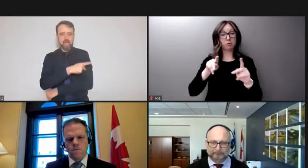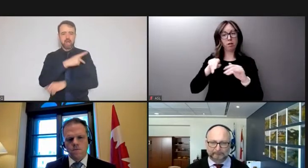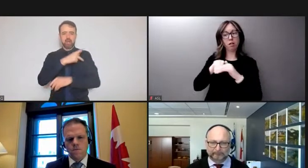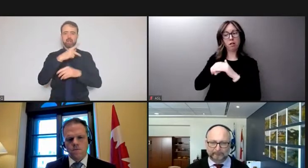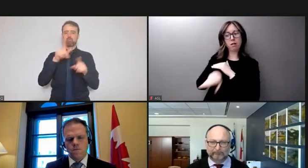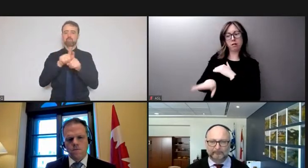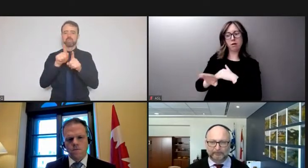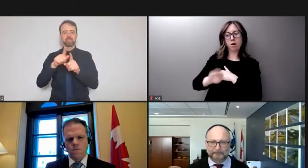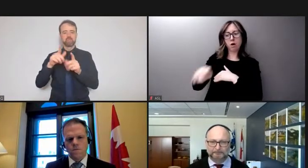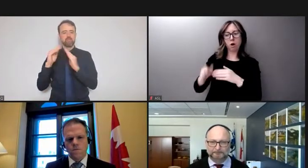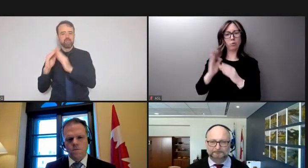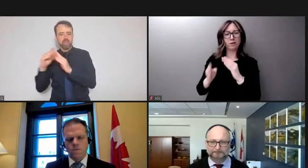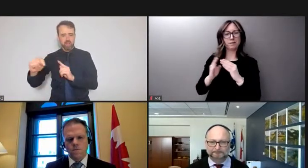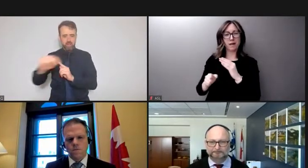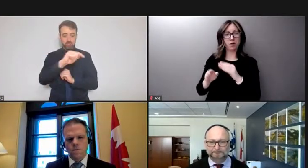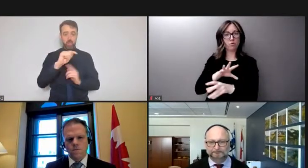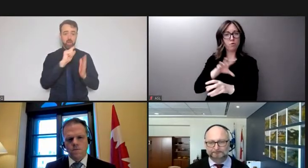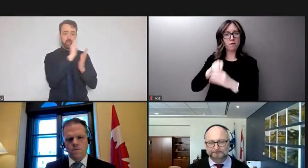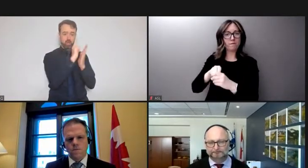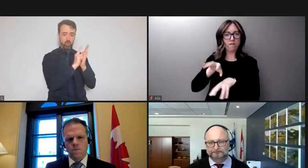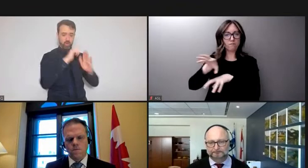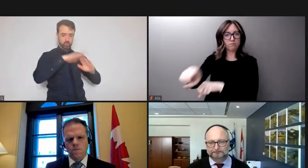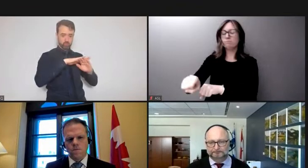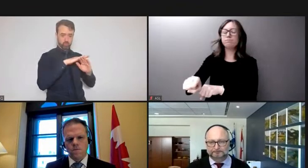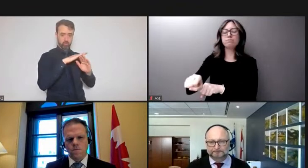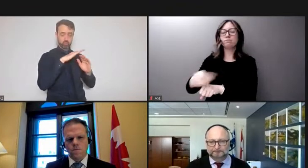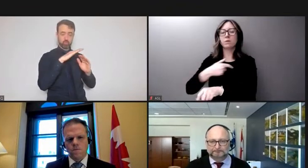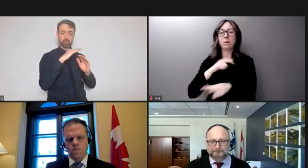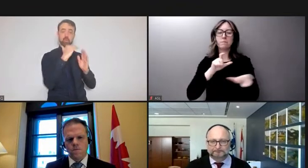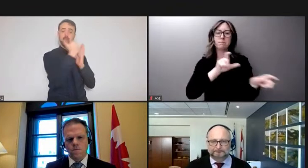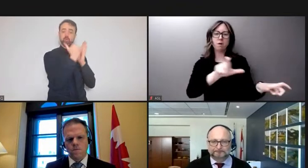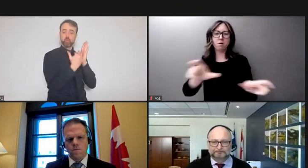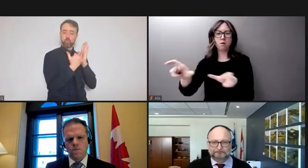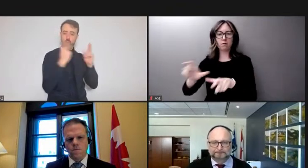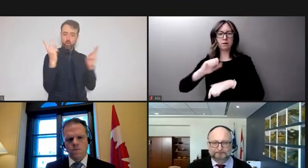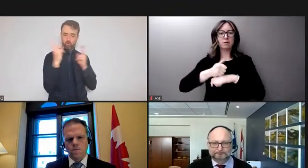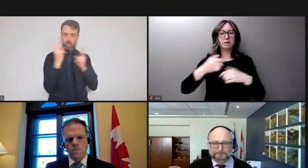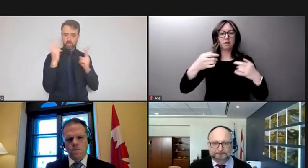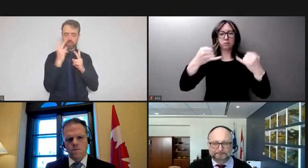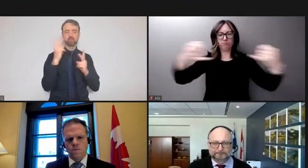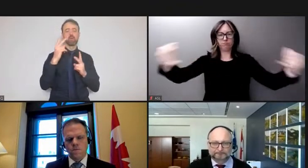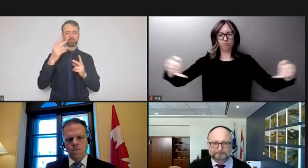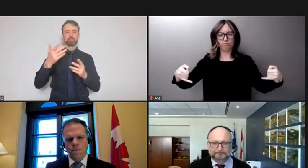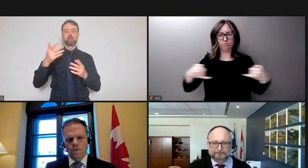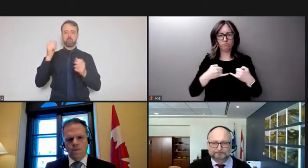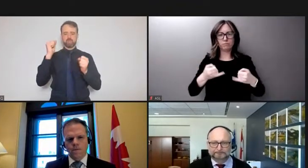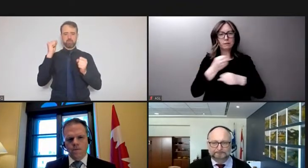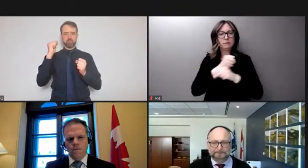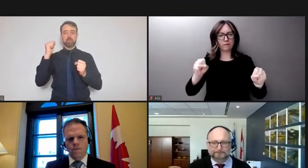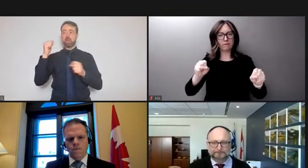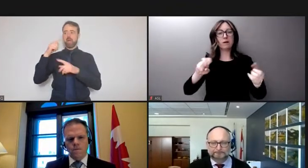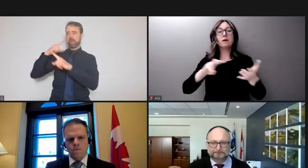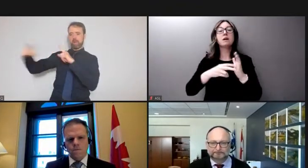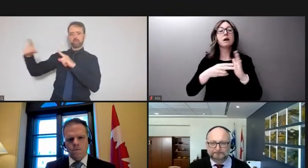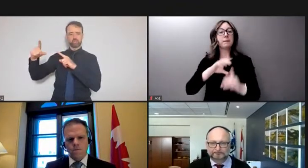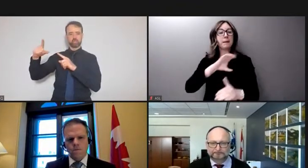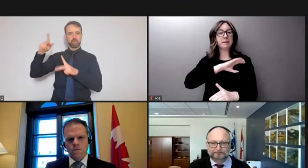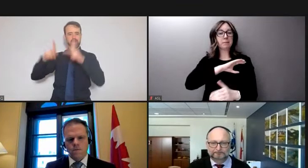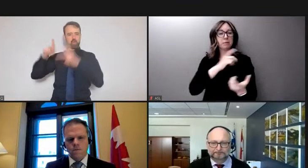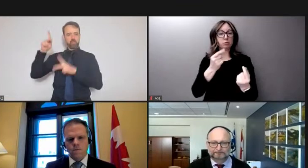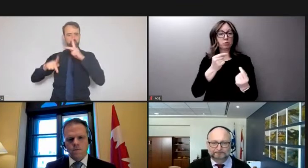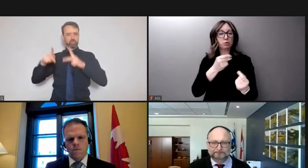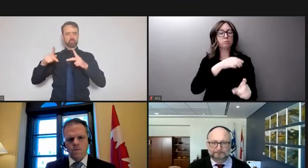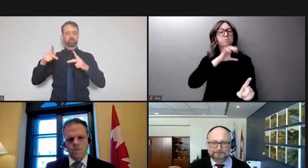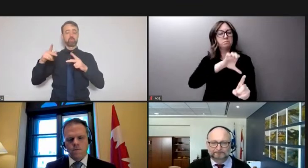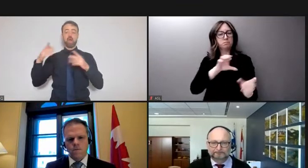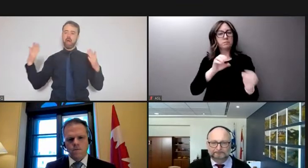participate in the illegal blockades by establishing a secured area and it has given the police the necessary authorities to take